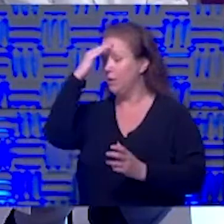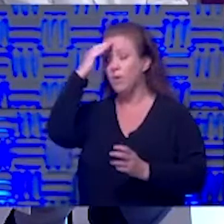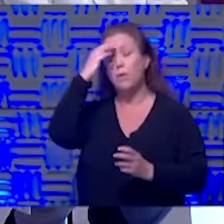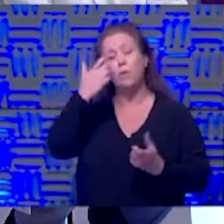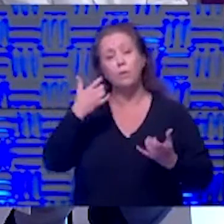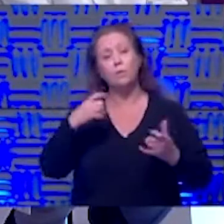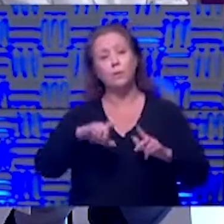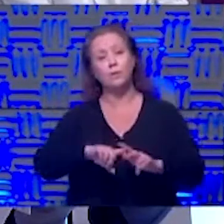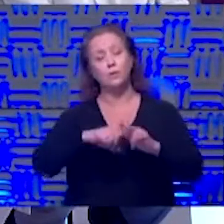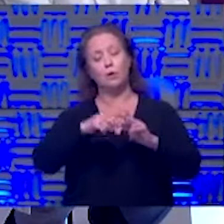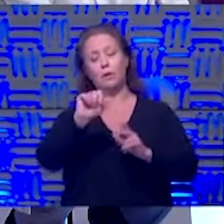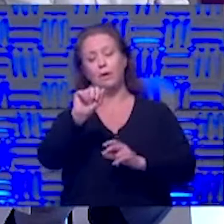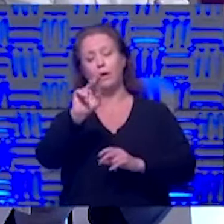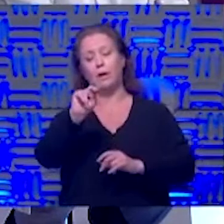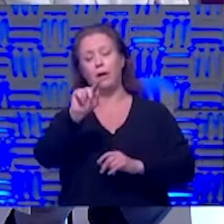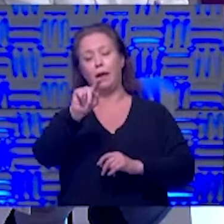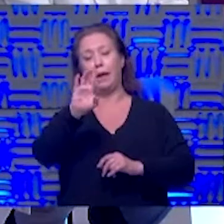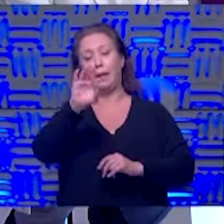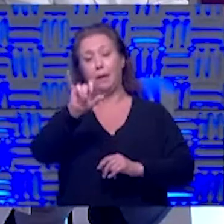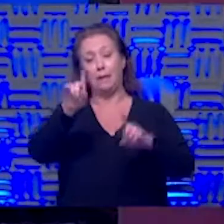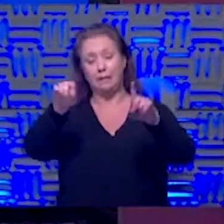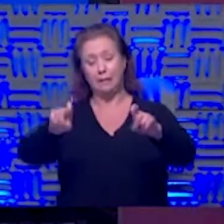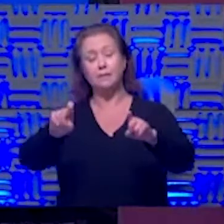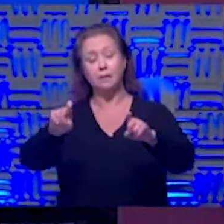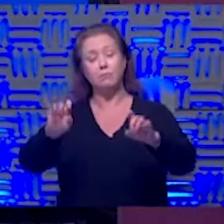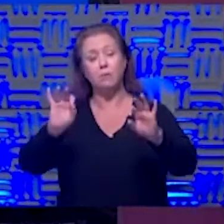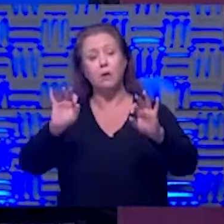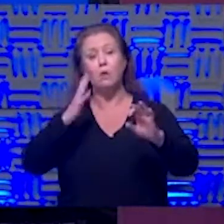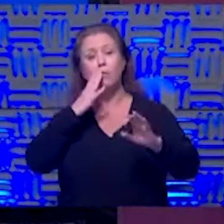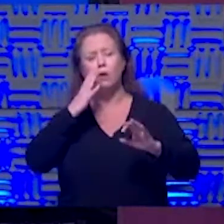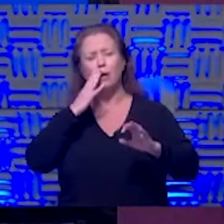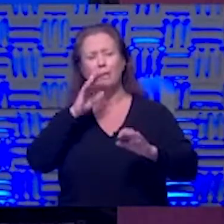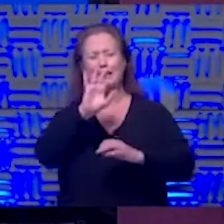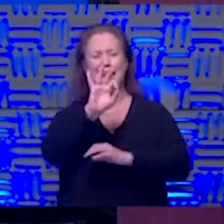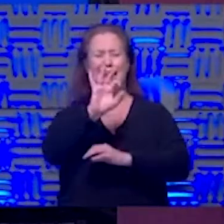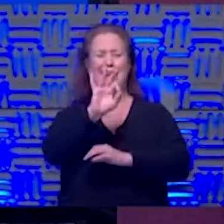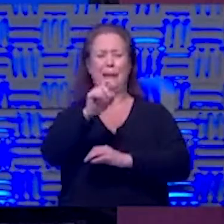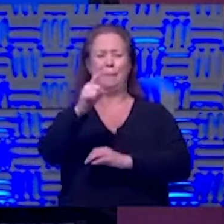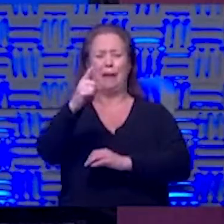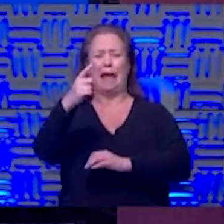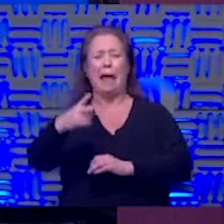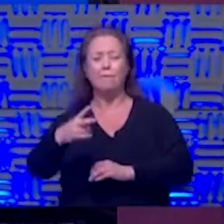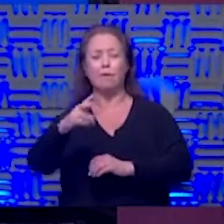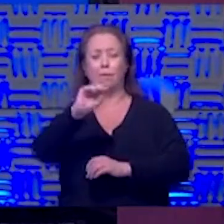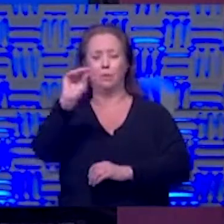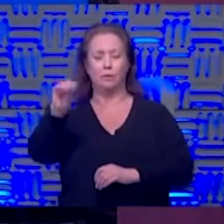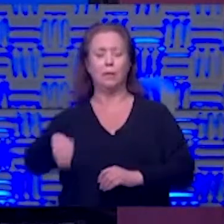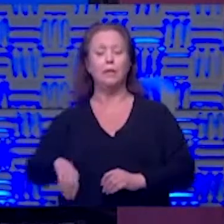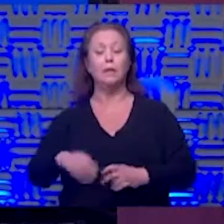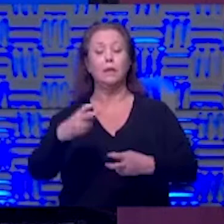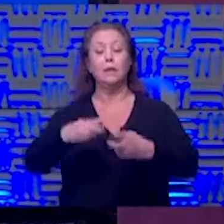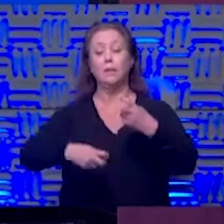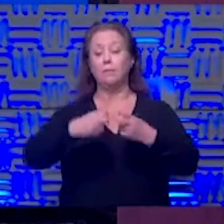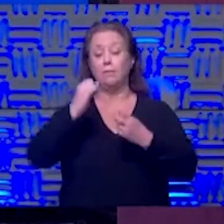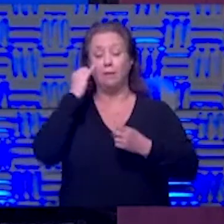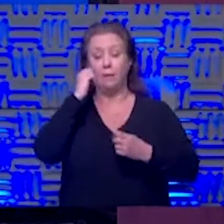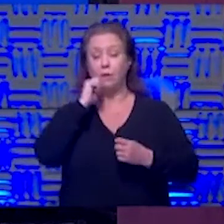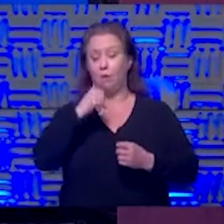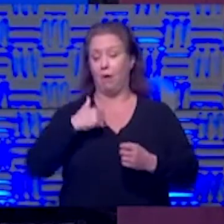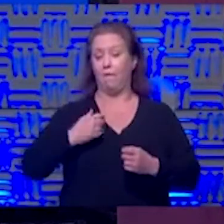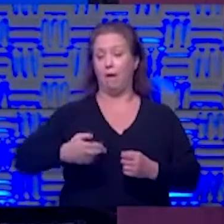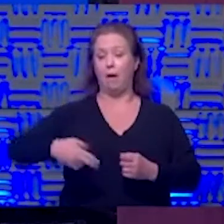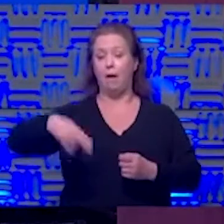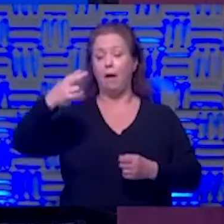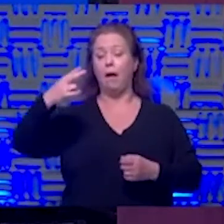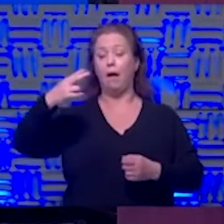that when we started doing those antibody tests they work well but it's like 99 and a half percent the problem is that if you don't have a very high